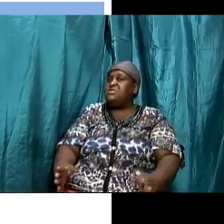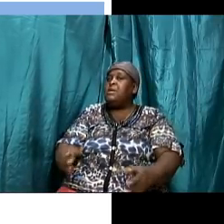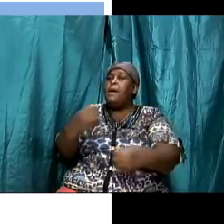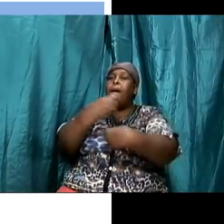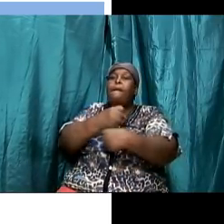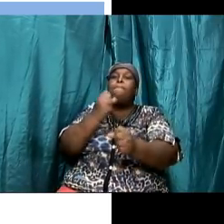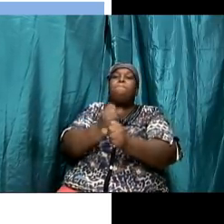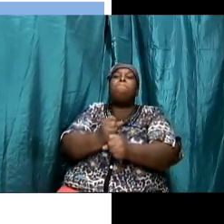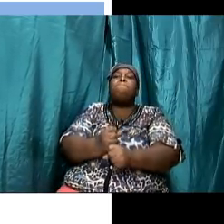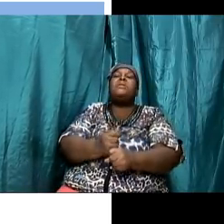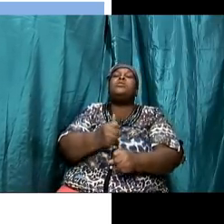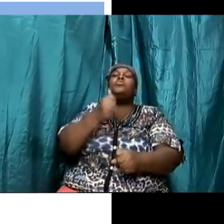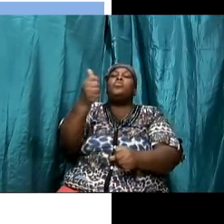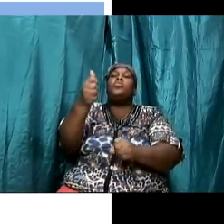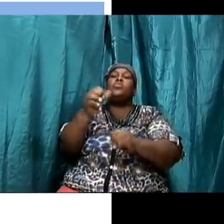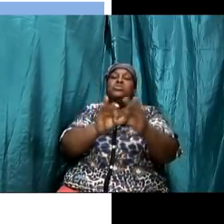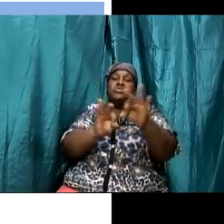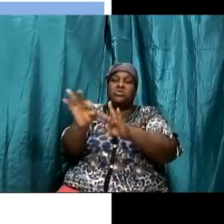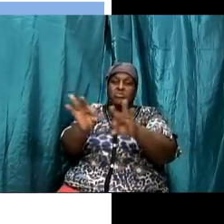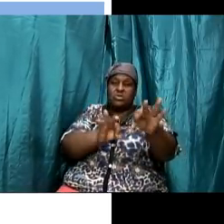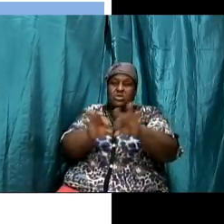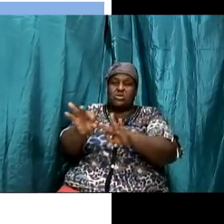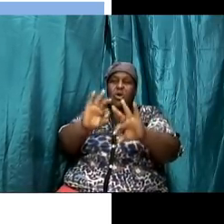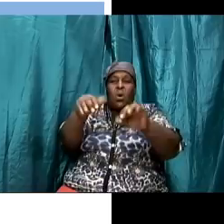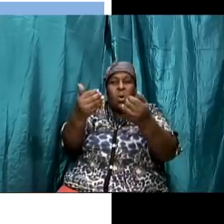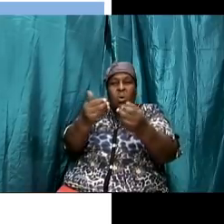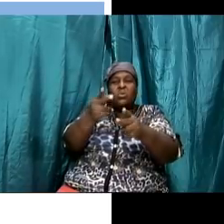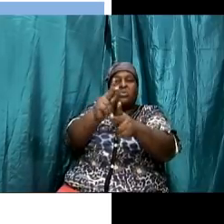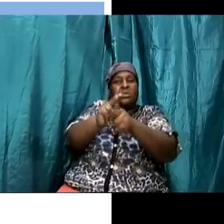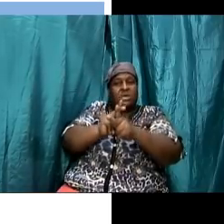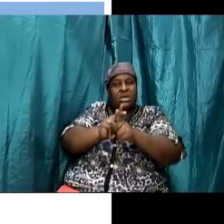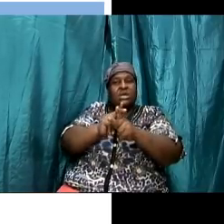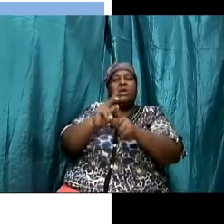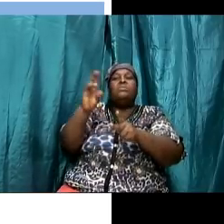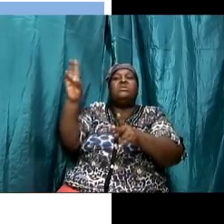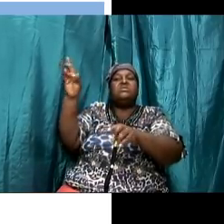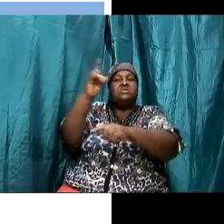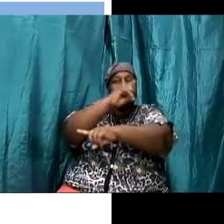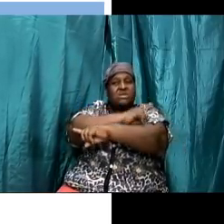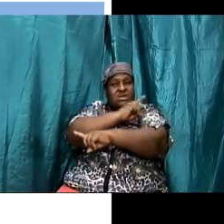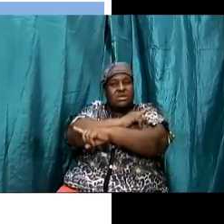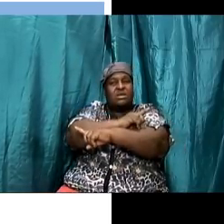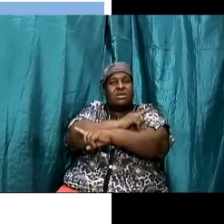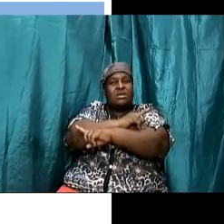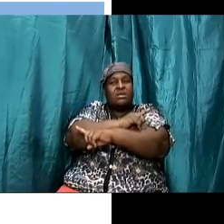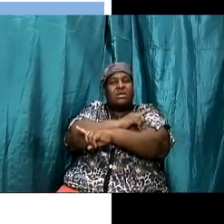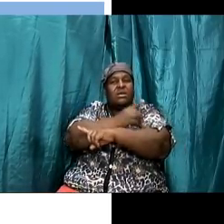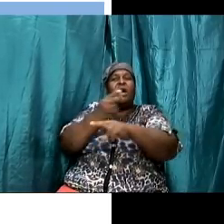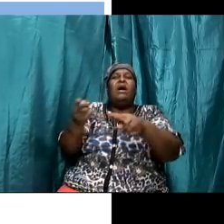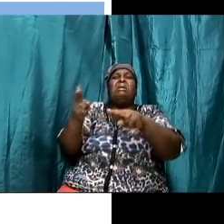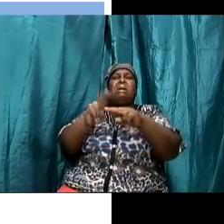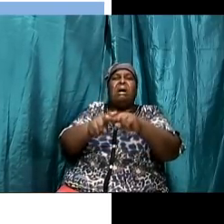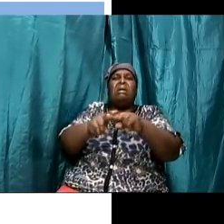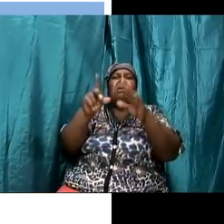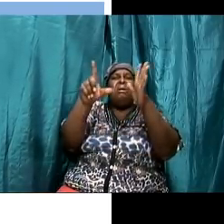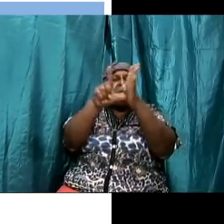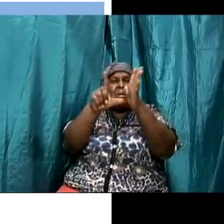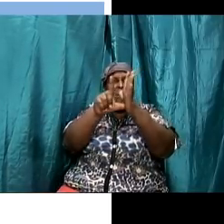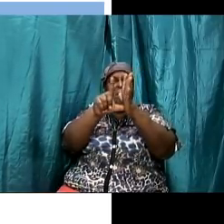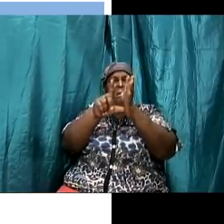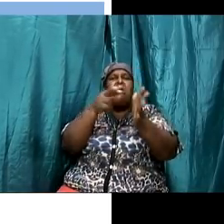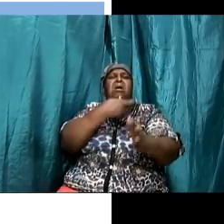own interpretation of how to keep the sabbath and they added their the law and their